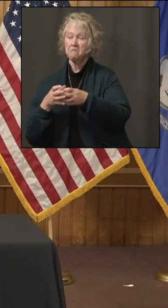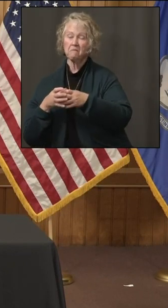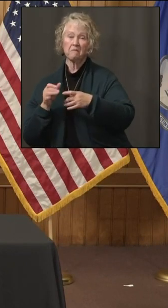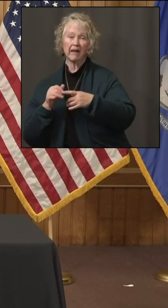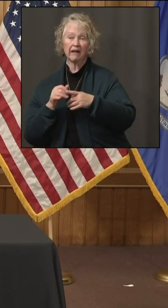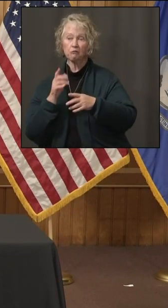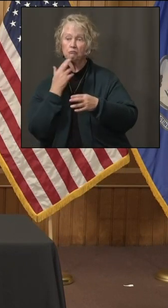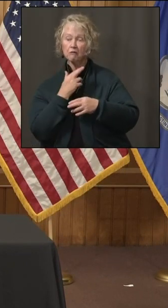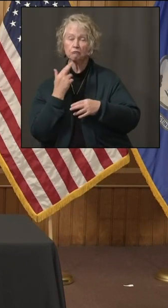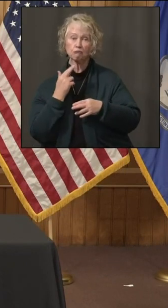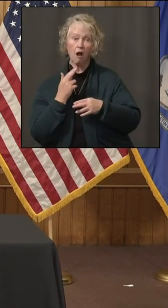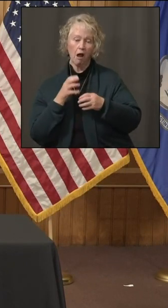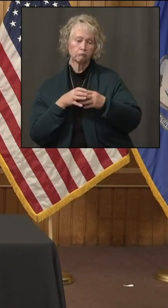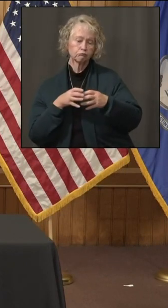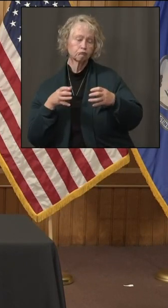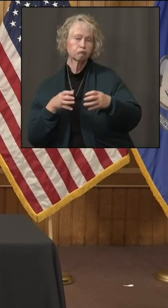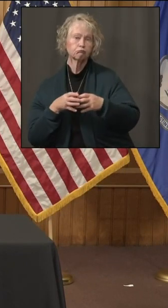such.